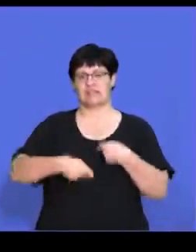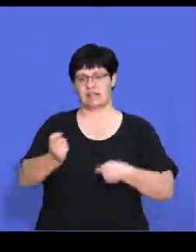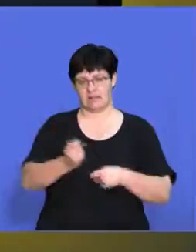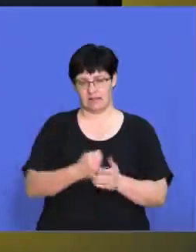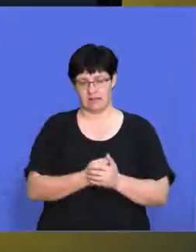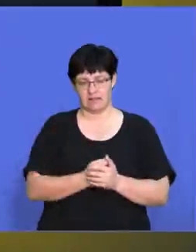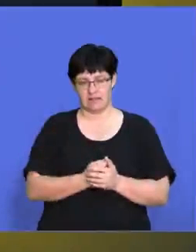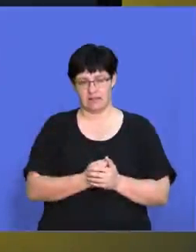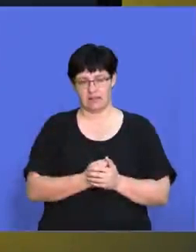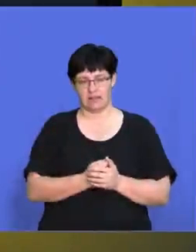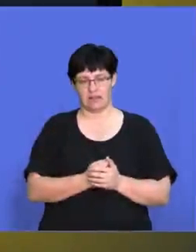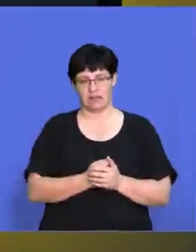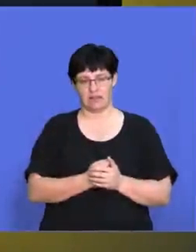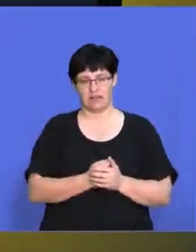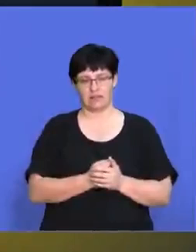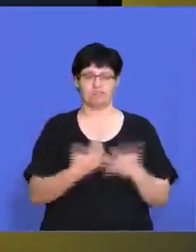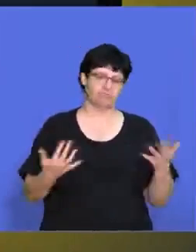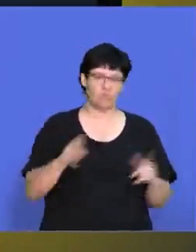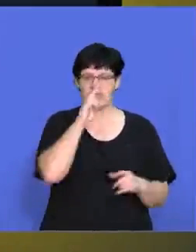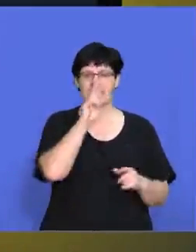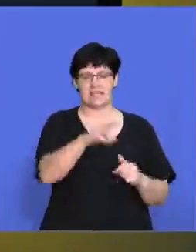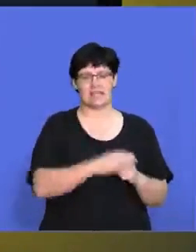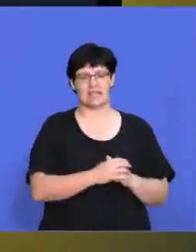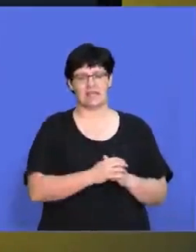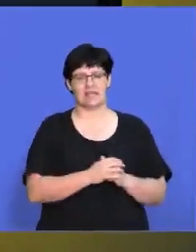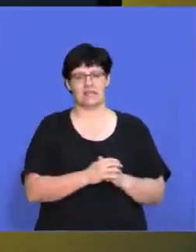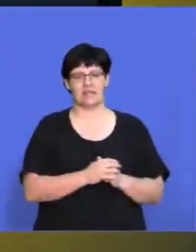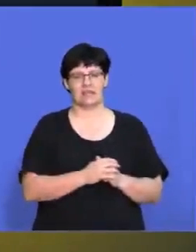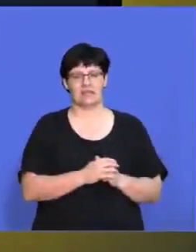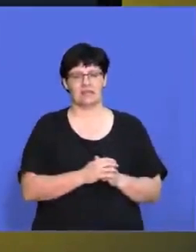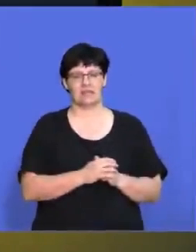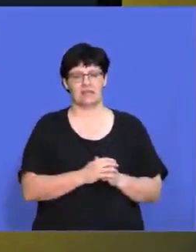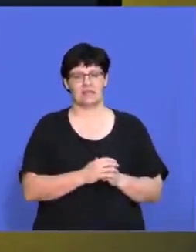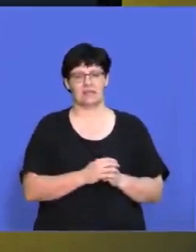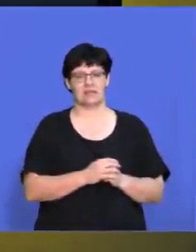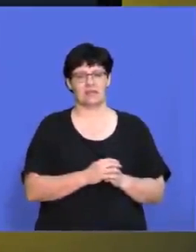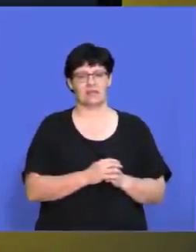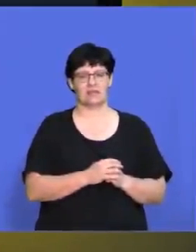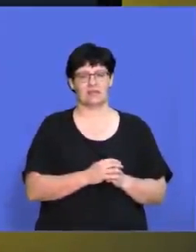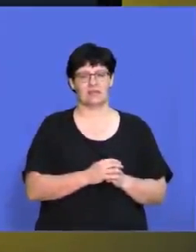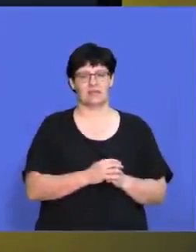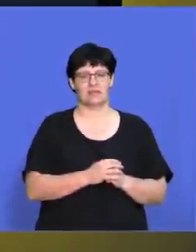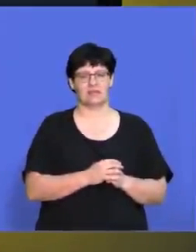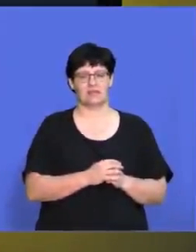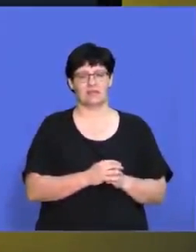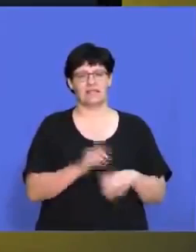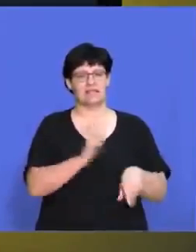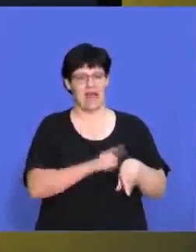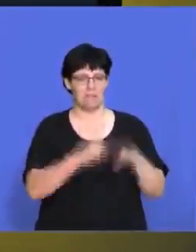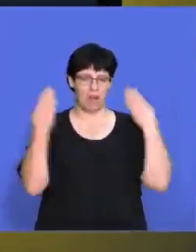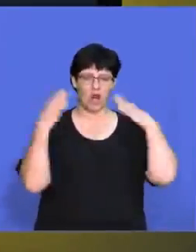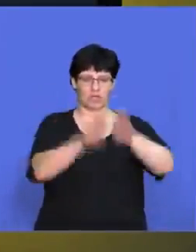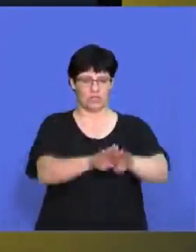So you would have seen that during the certain stages of lockdown